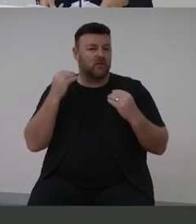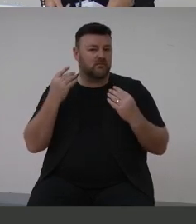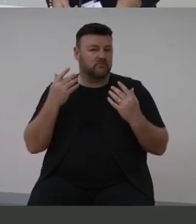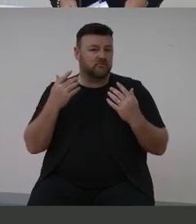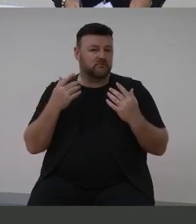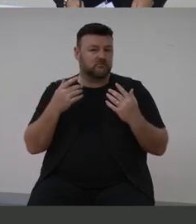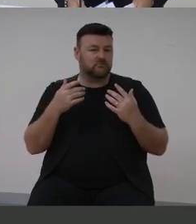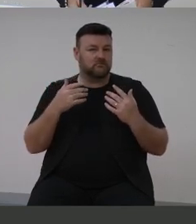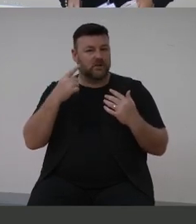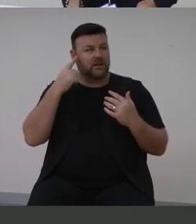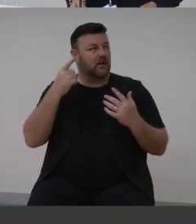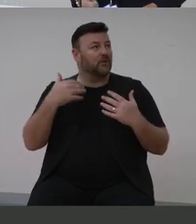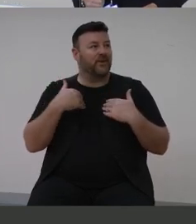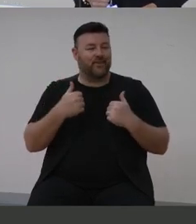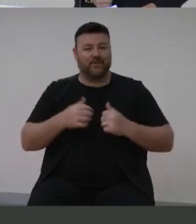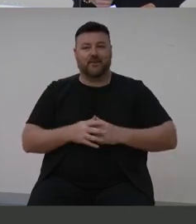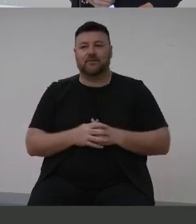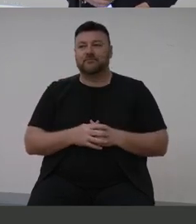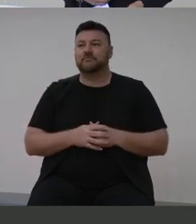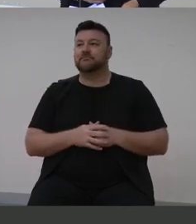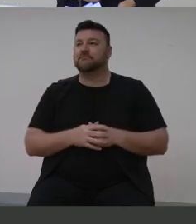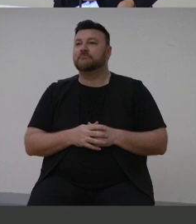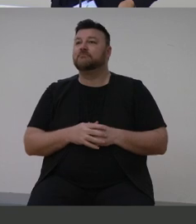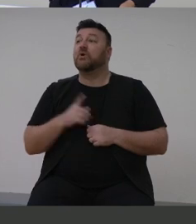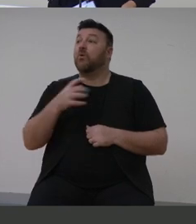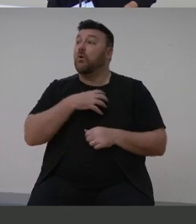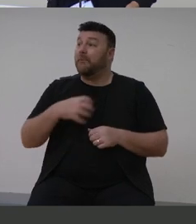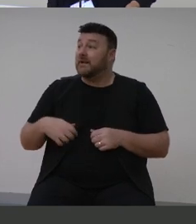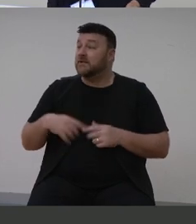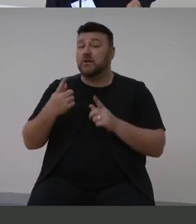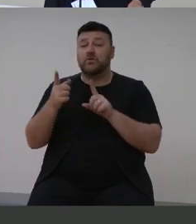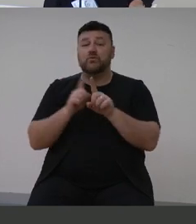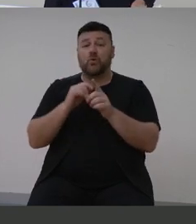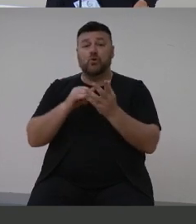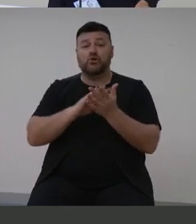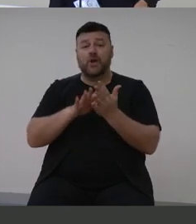much appreciated to the ministers and shadow ministers and party leaders.